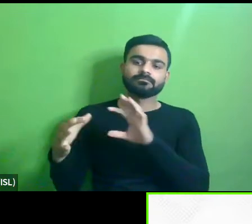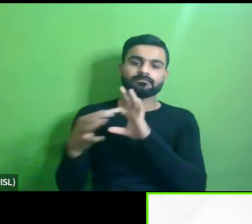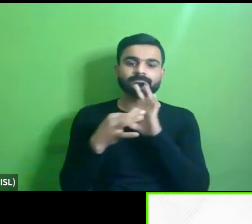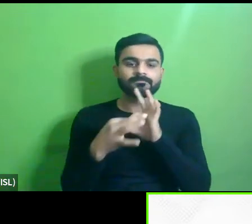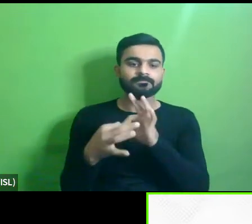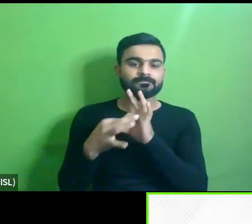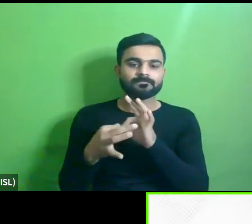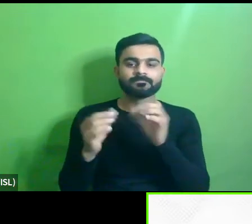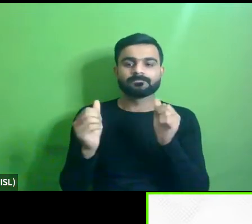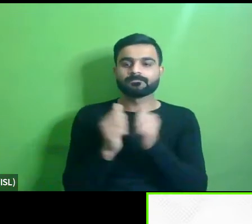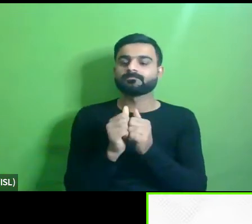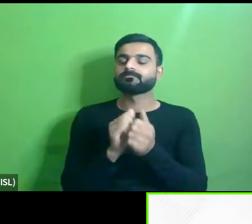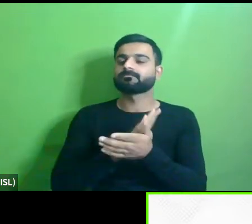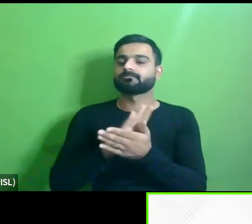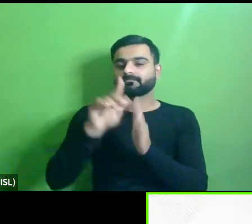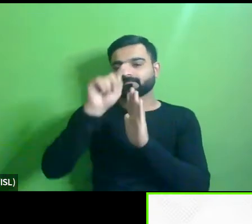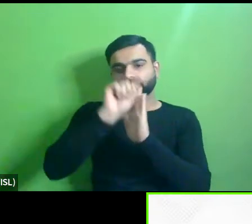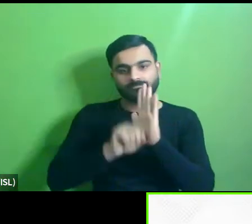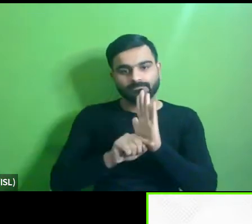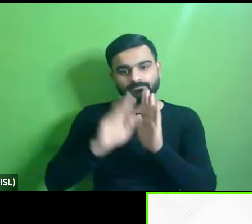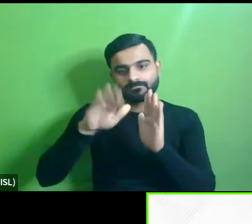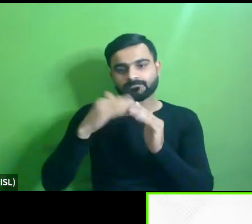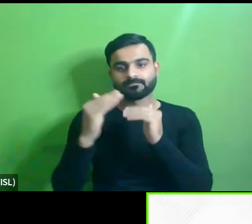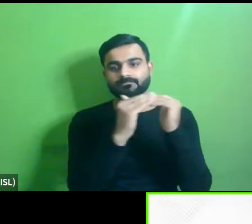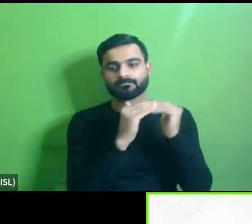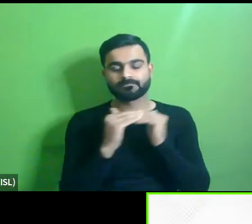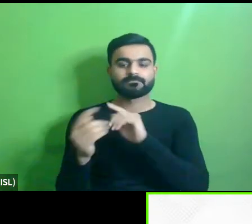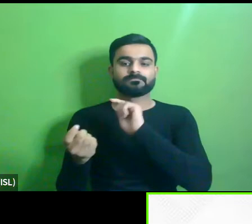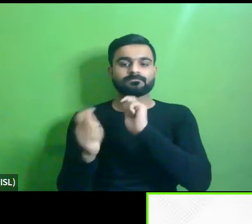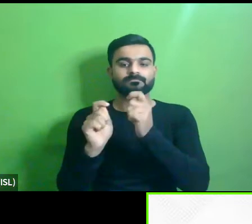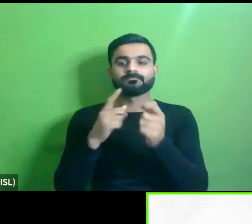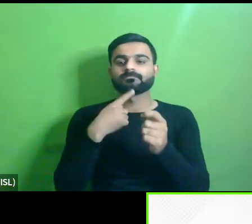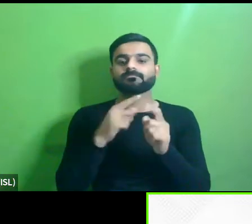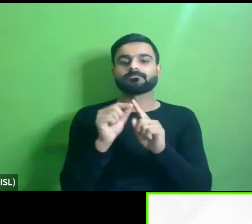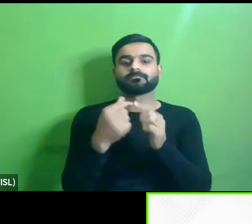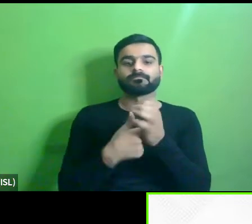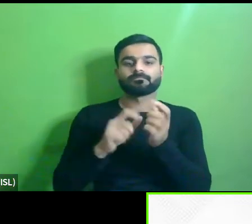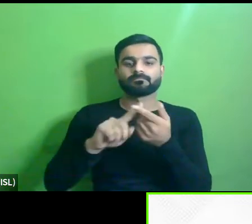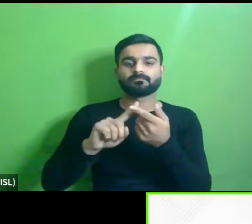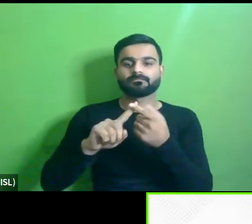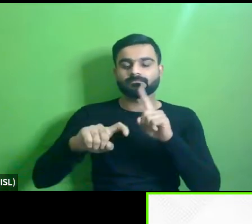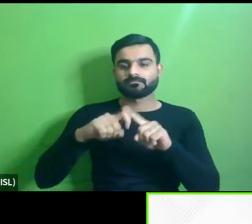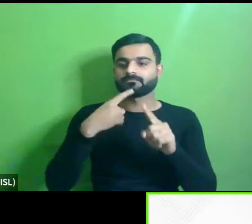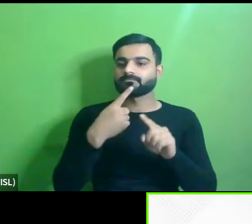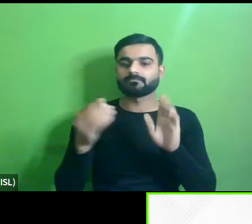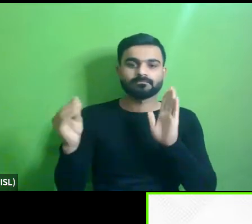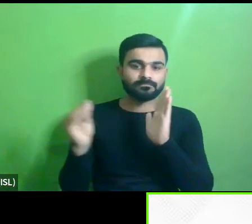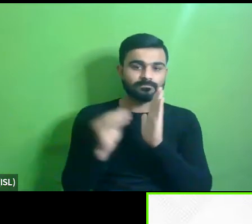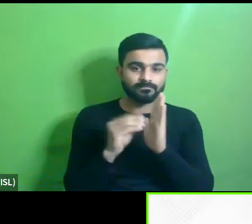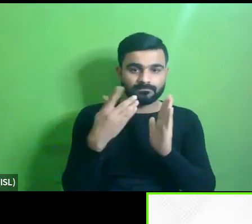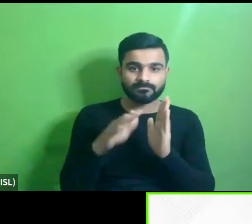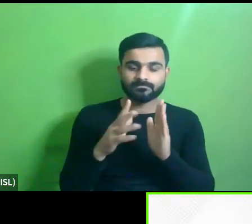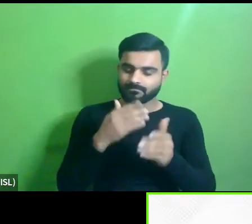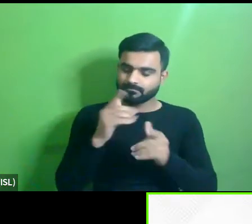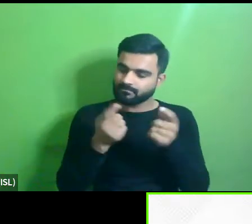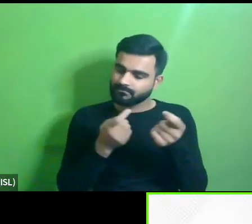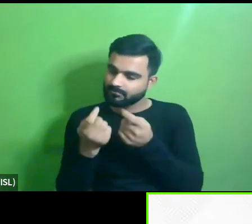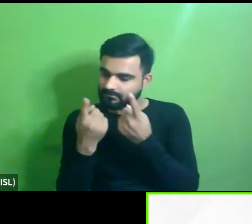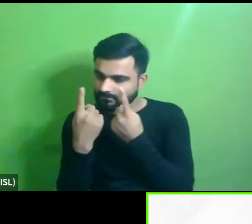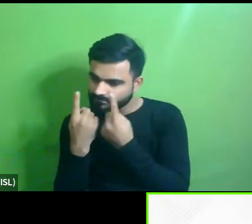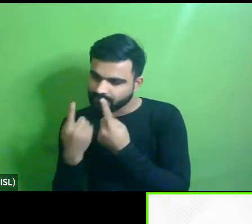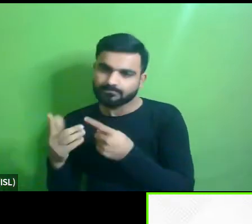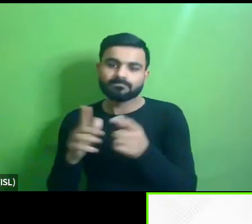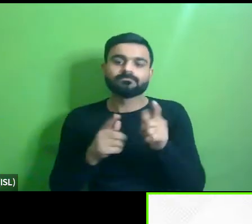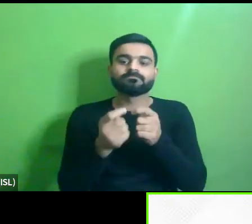having guidelines and standards and its implementation what prateek uh rightly mentioned about uh monitoring and uh the